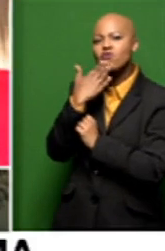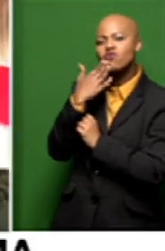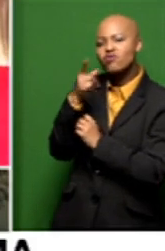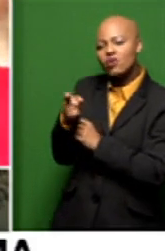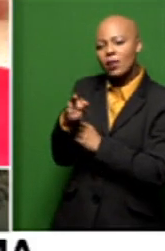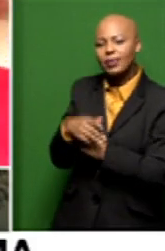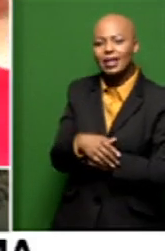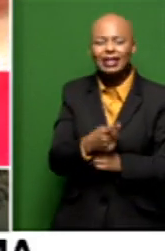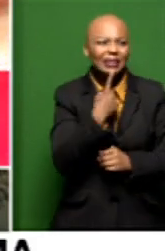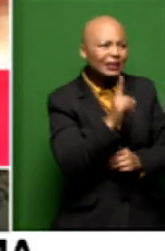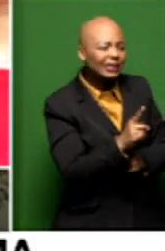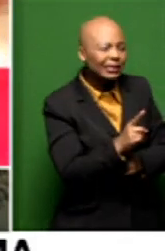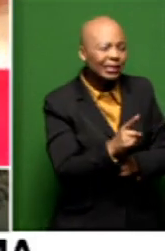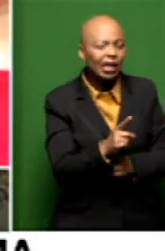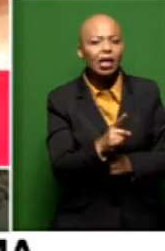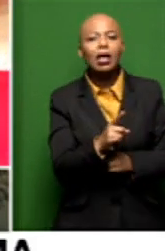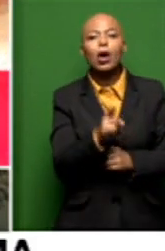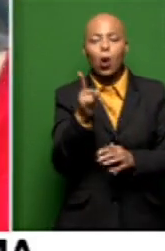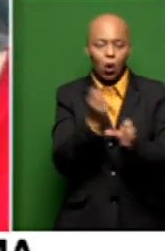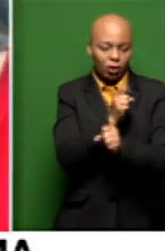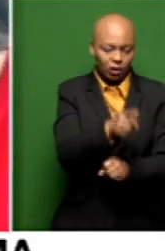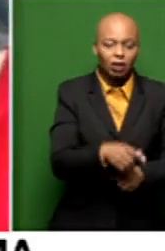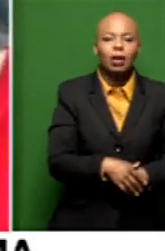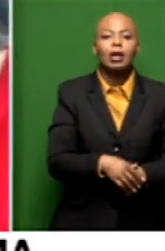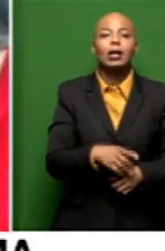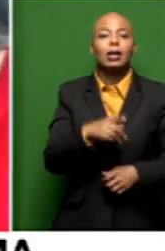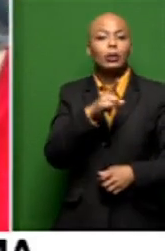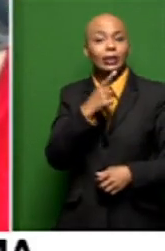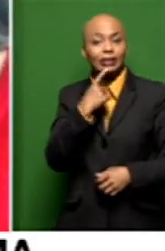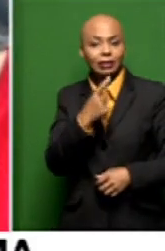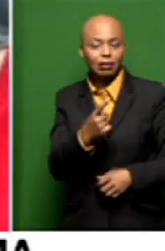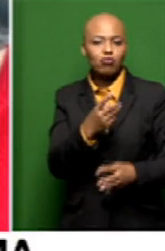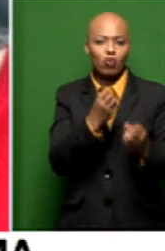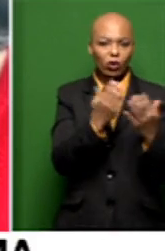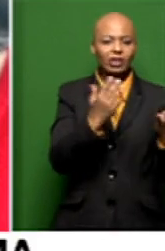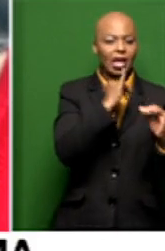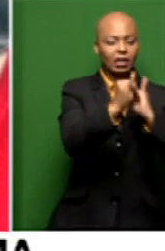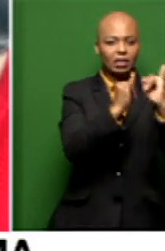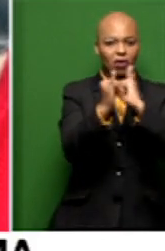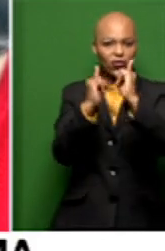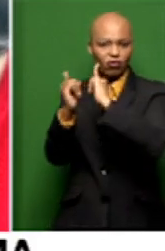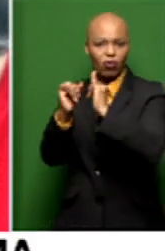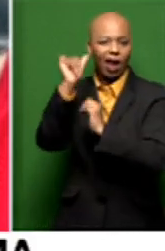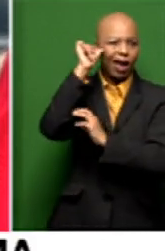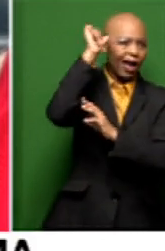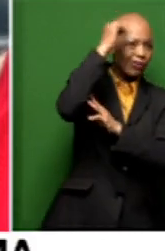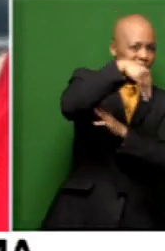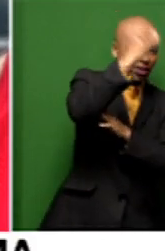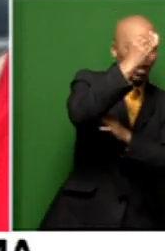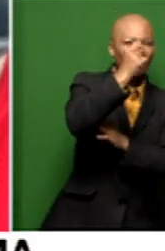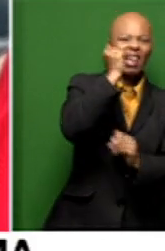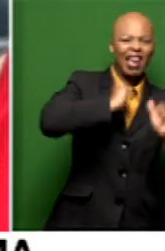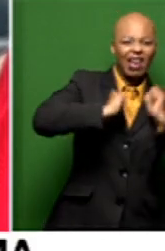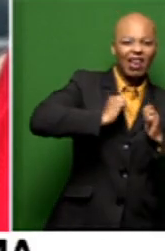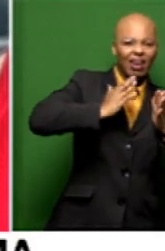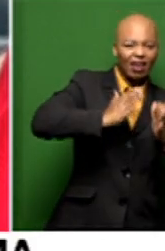Do you want to go? Okay, so that's why we've spoken to a few people, a few of the older artists in the